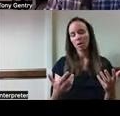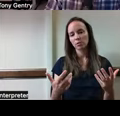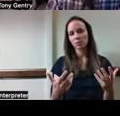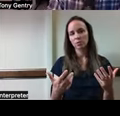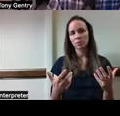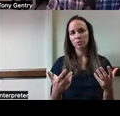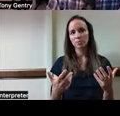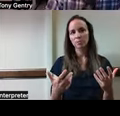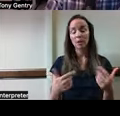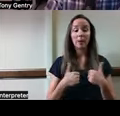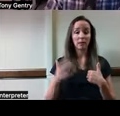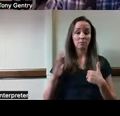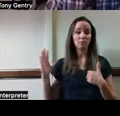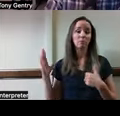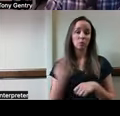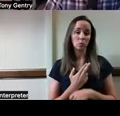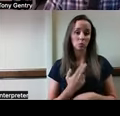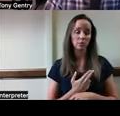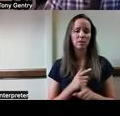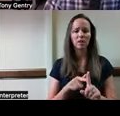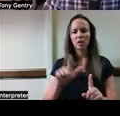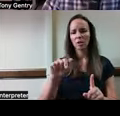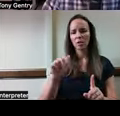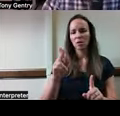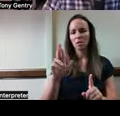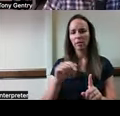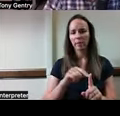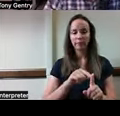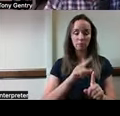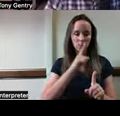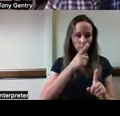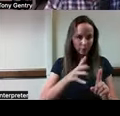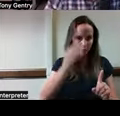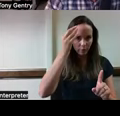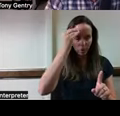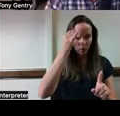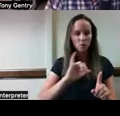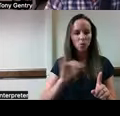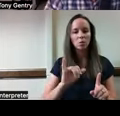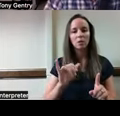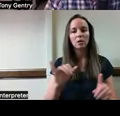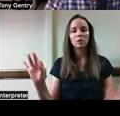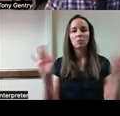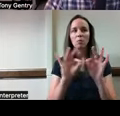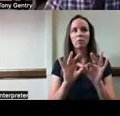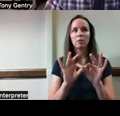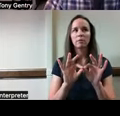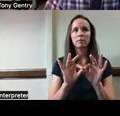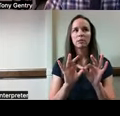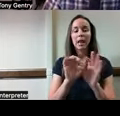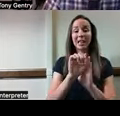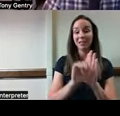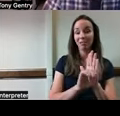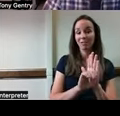someone who's used these in the past, and Laura, I'm sure you've thought about this too. There are some important ethical and